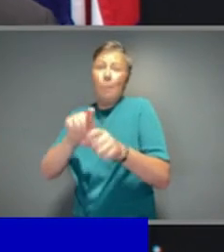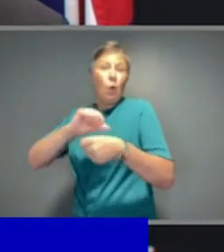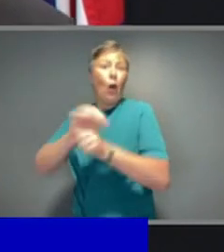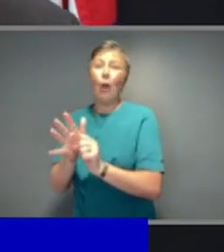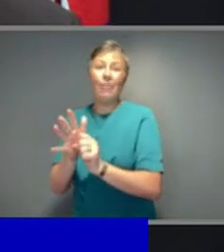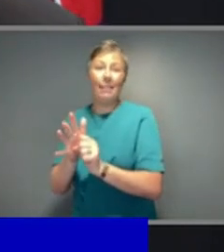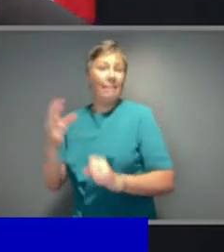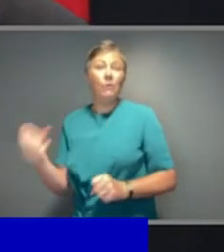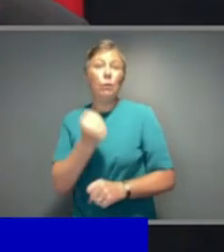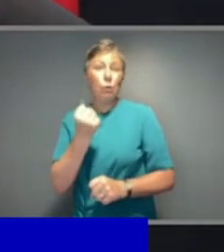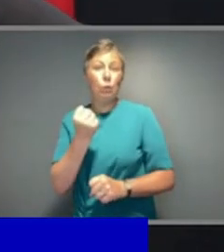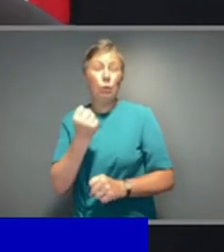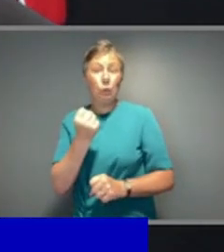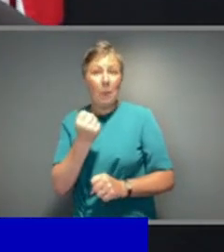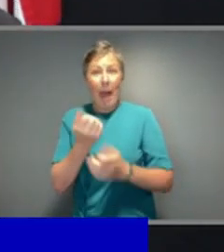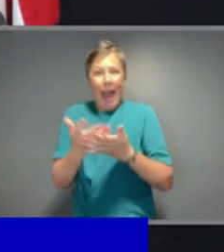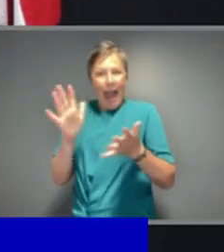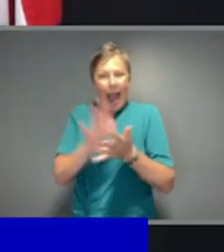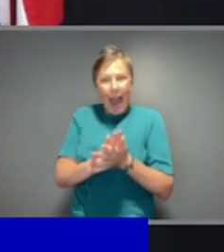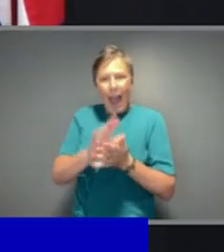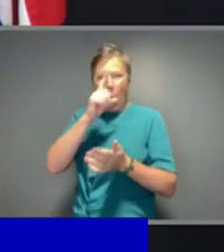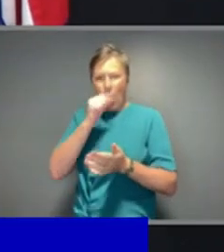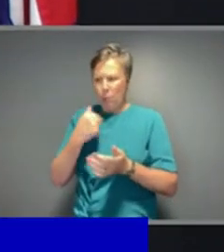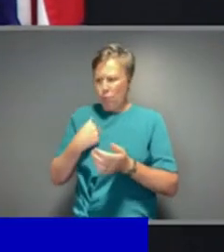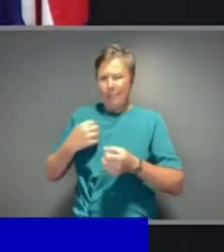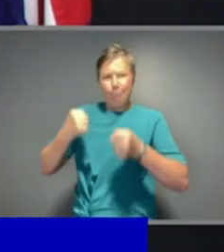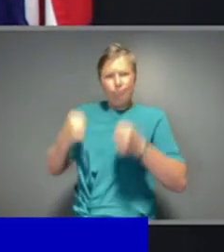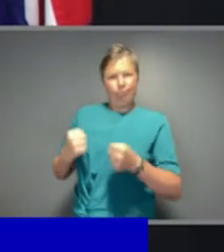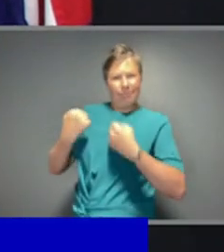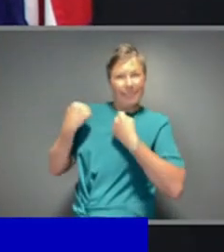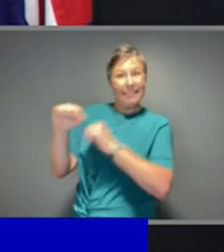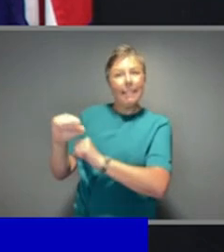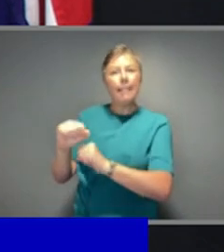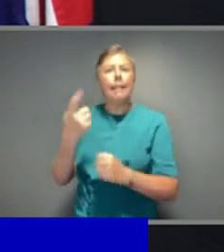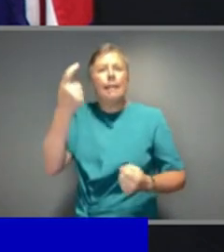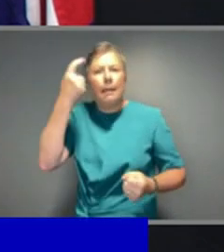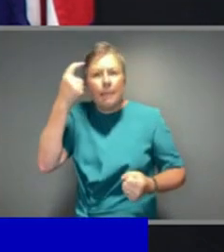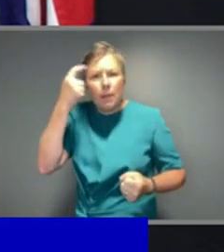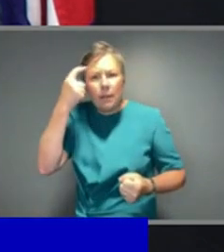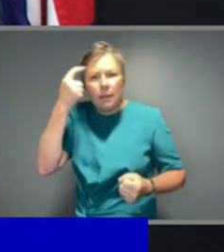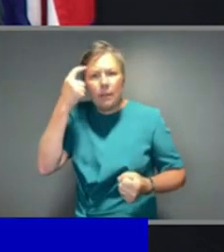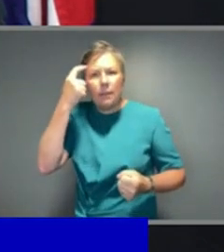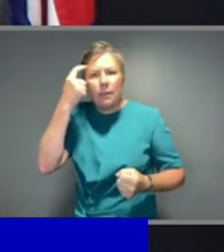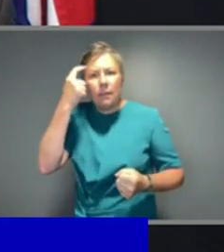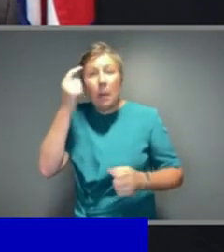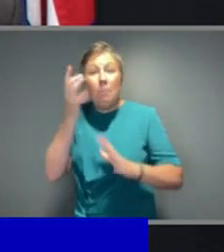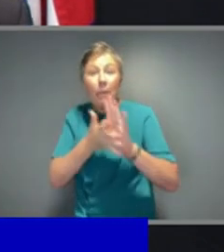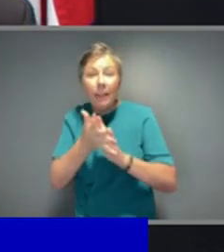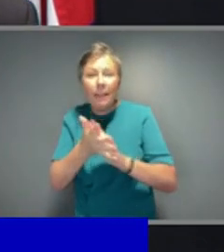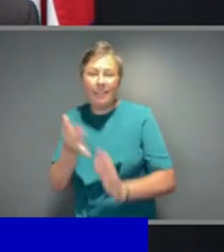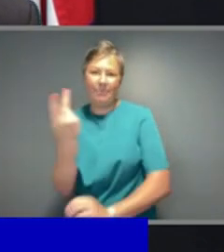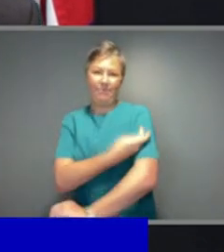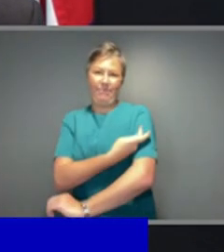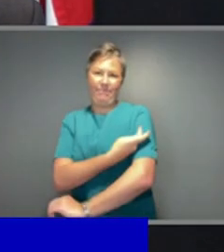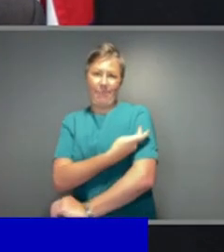common sense precautions that prevail, and it is based on a pathway on vaccination that provides the protection